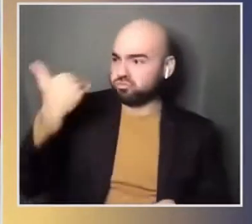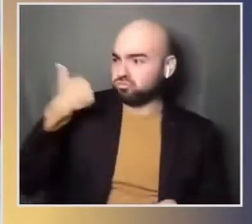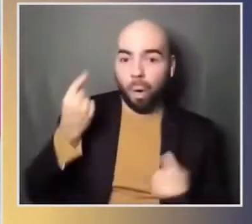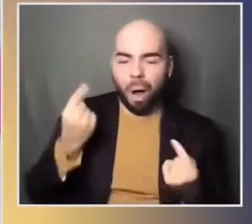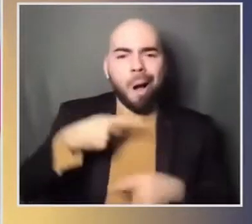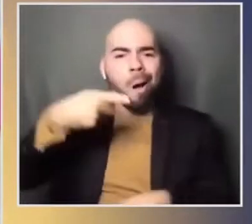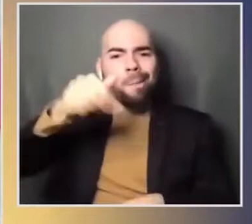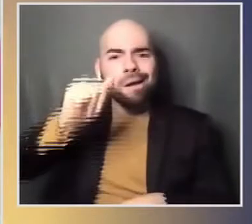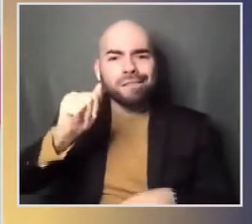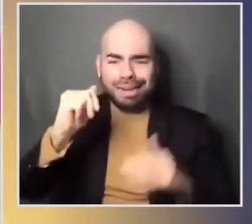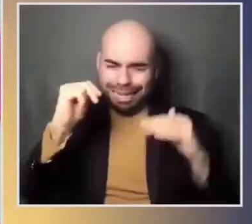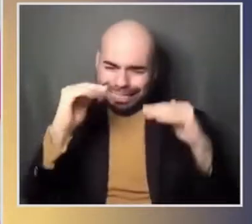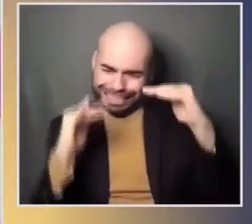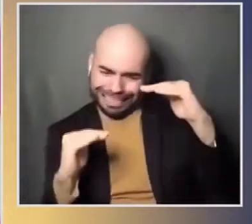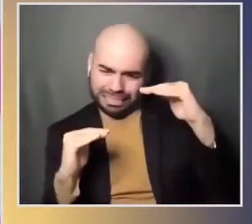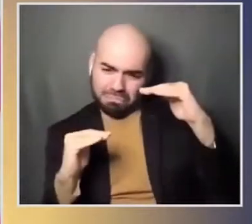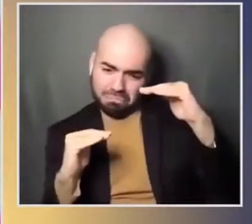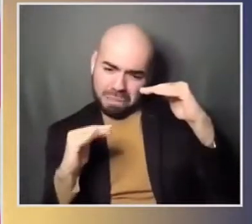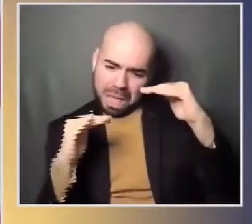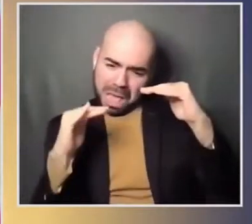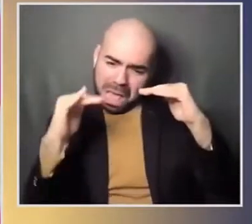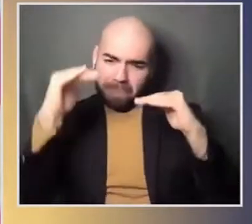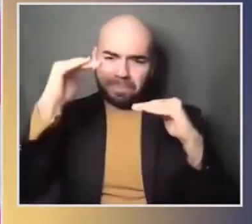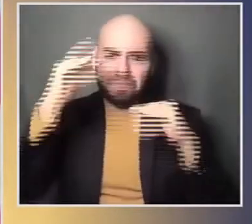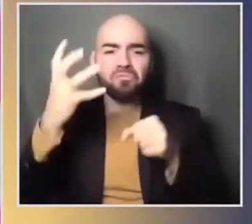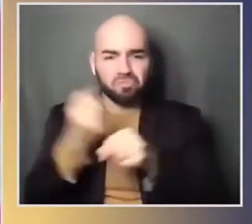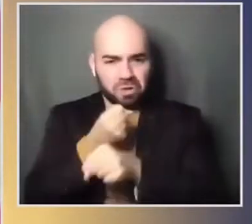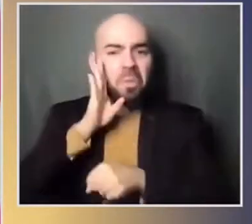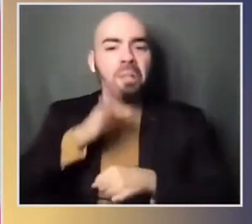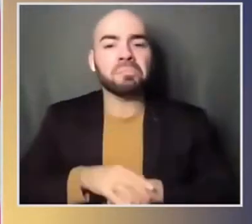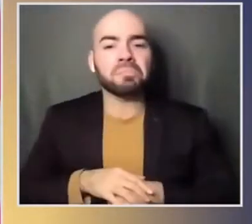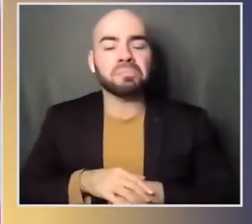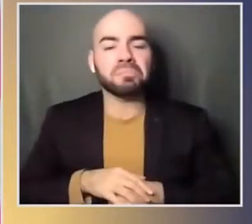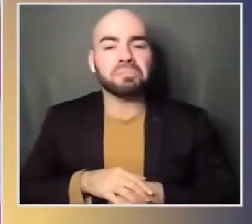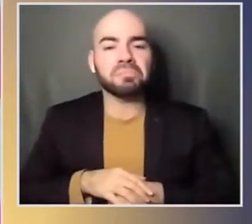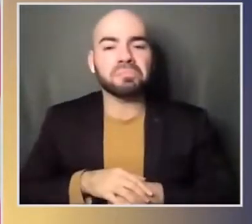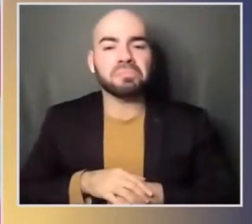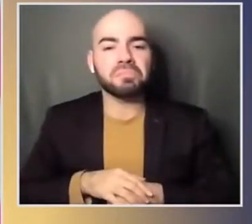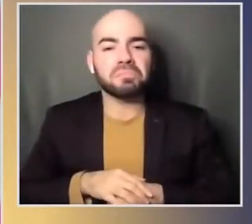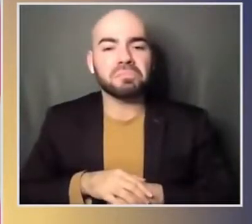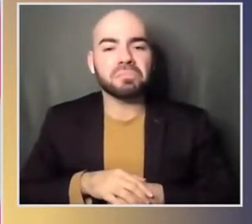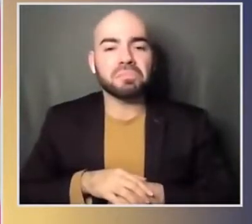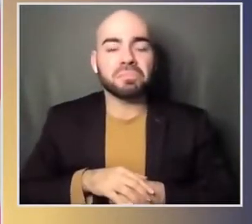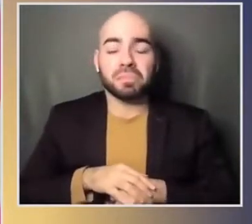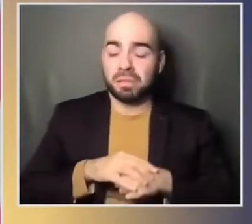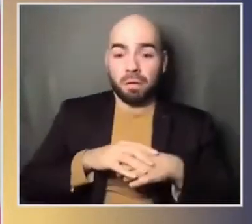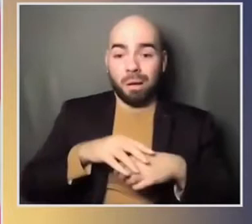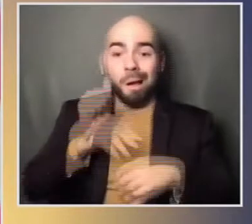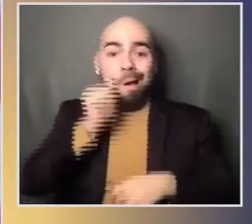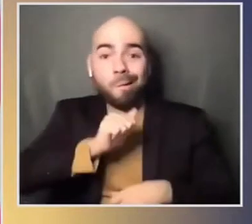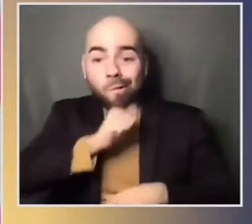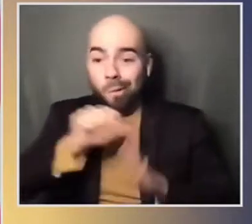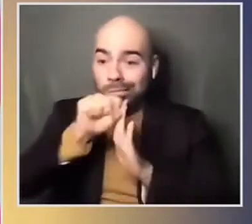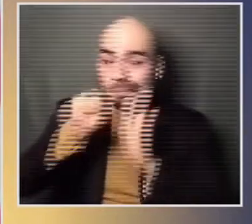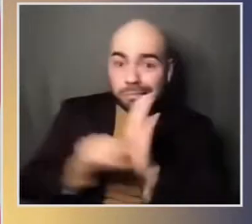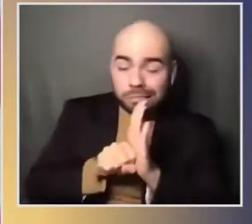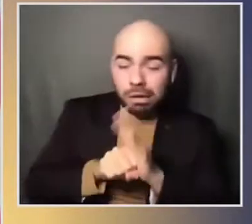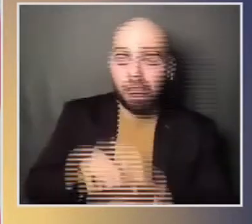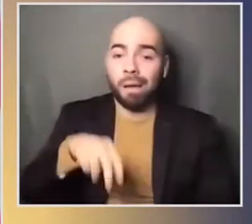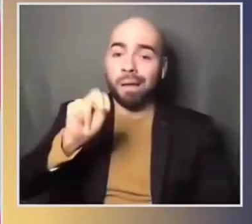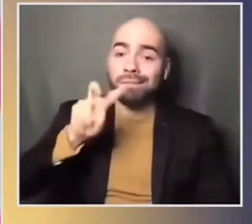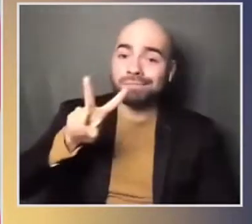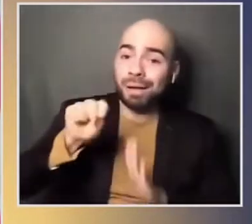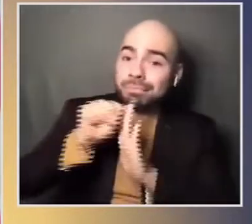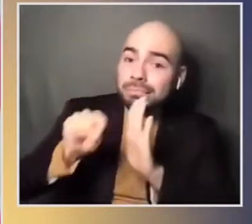entertainment before i proceed if this is your first time in this channel there's a red subscription button below this video